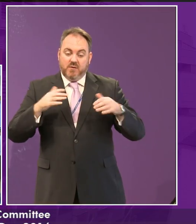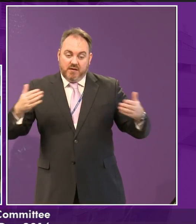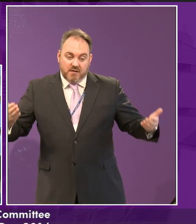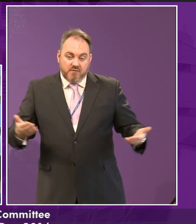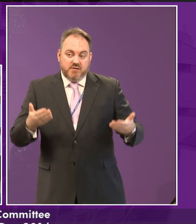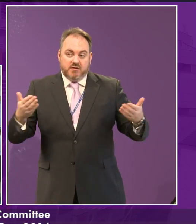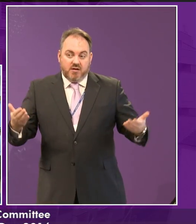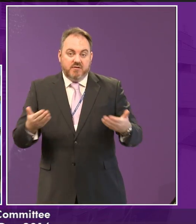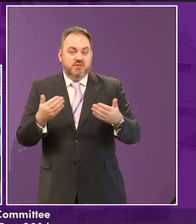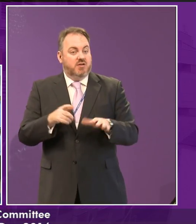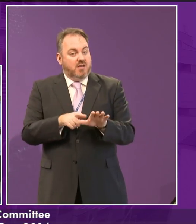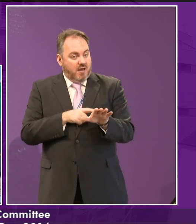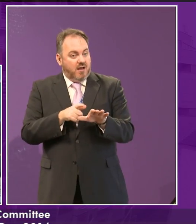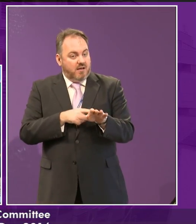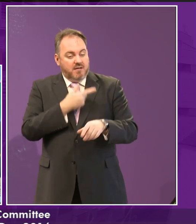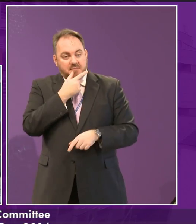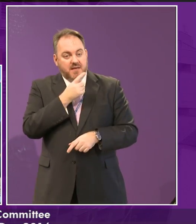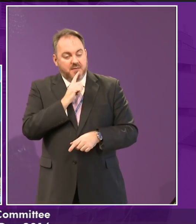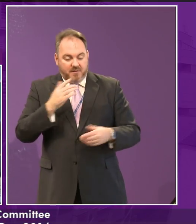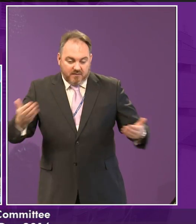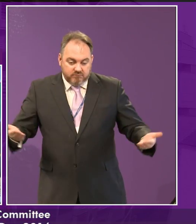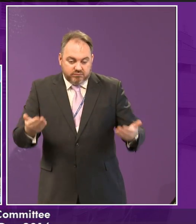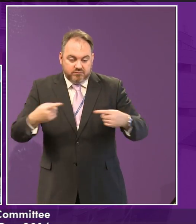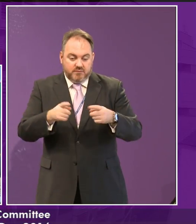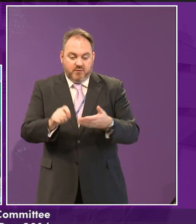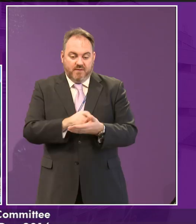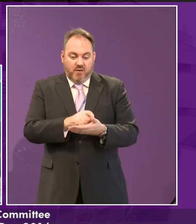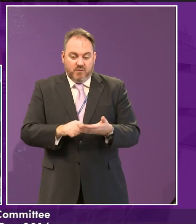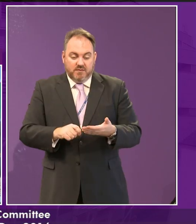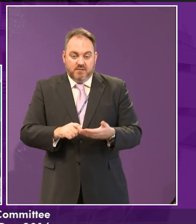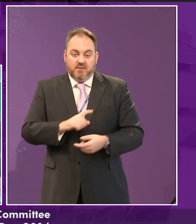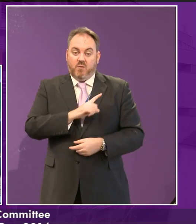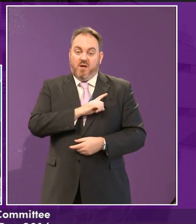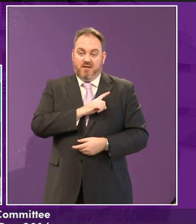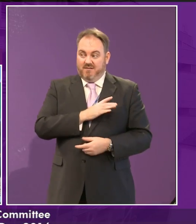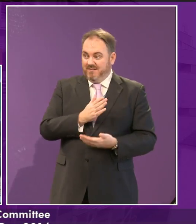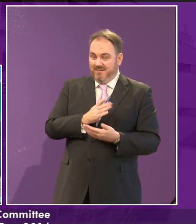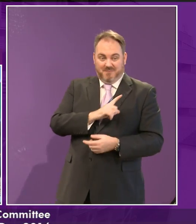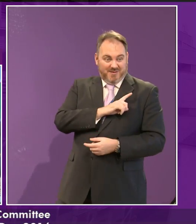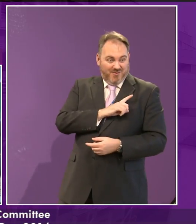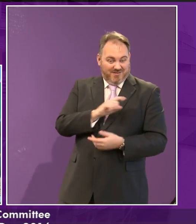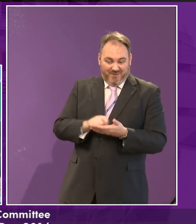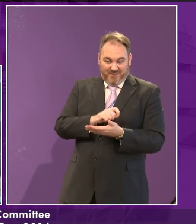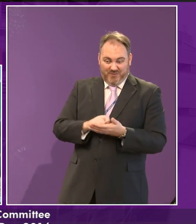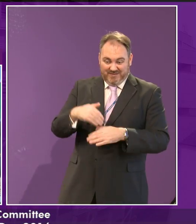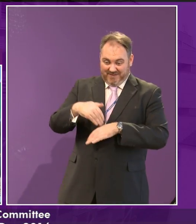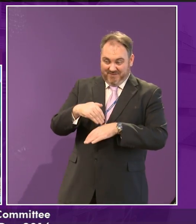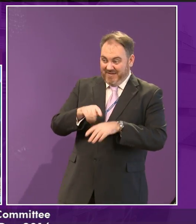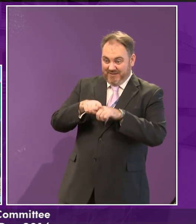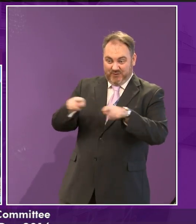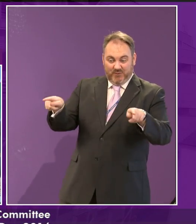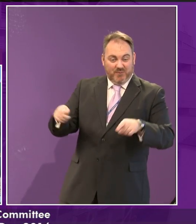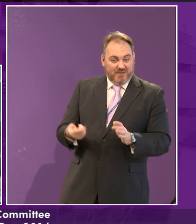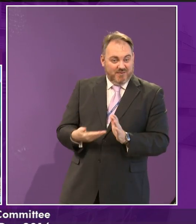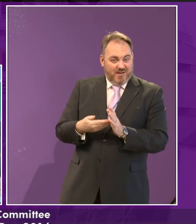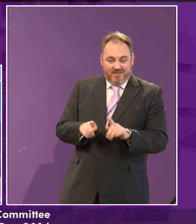people can vote than ever before. And the reason for that is that you are affected by everything that happens in this country, so you